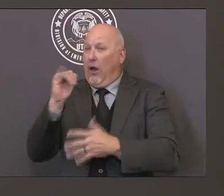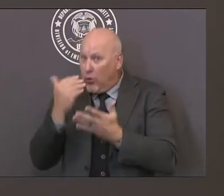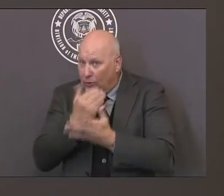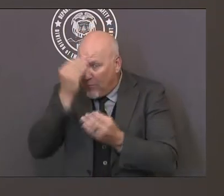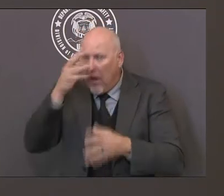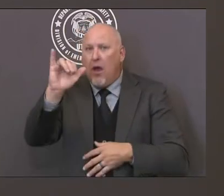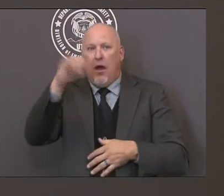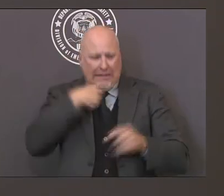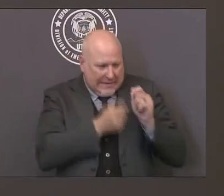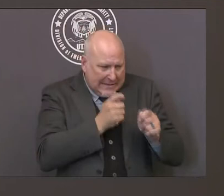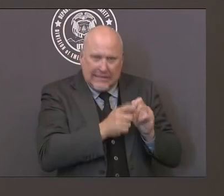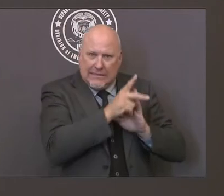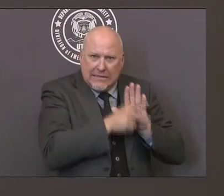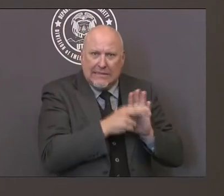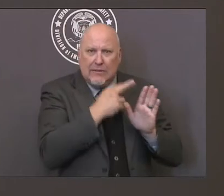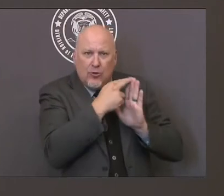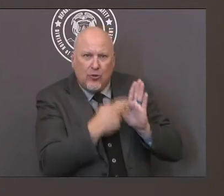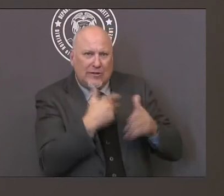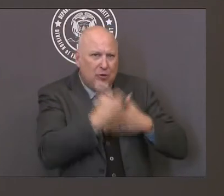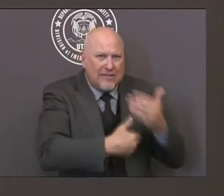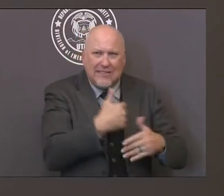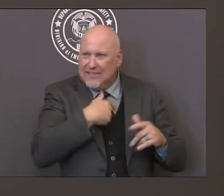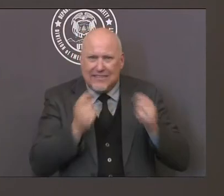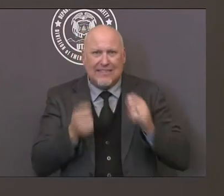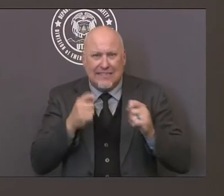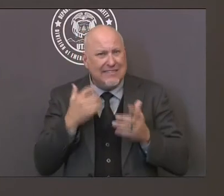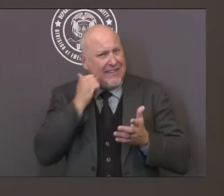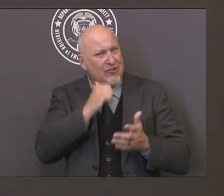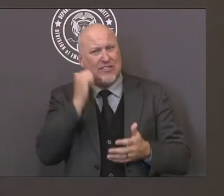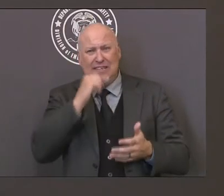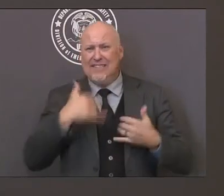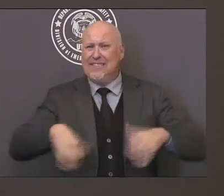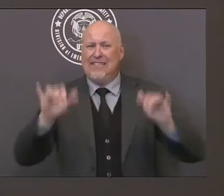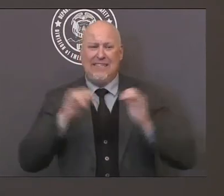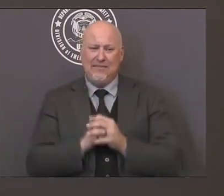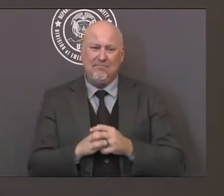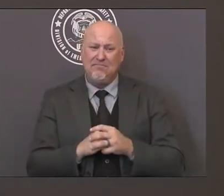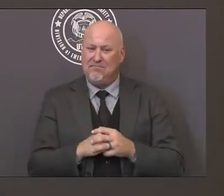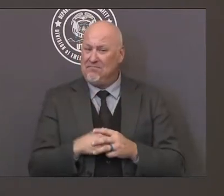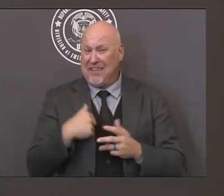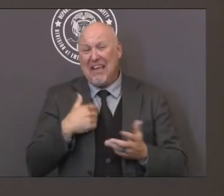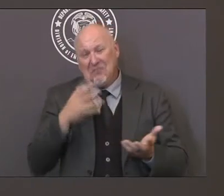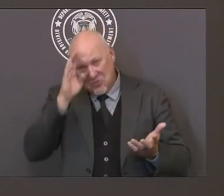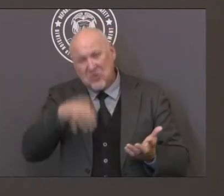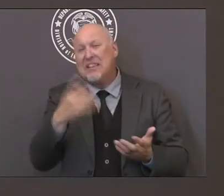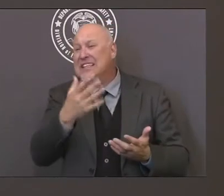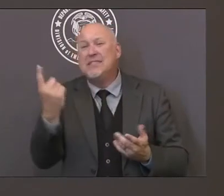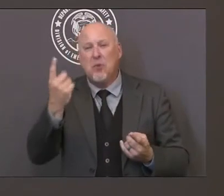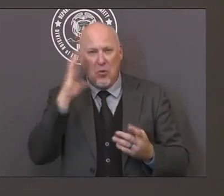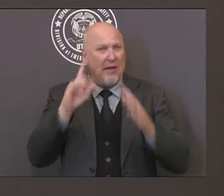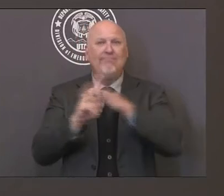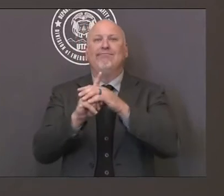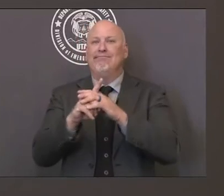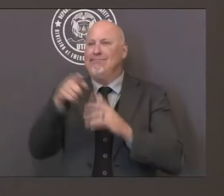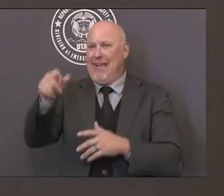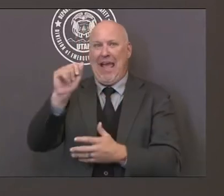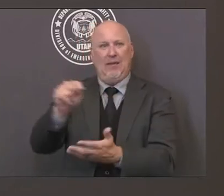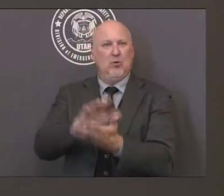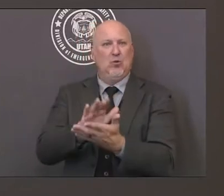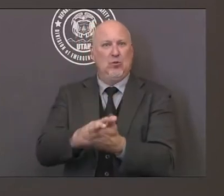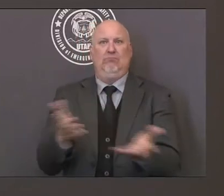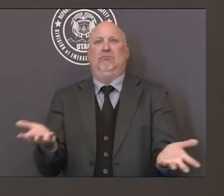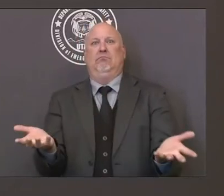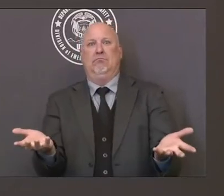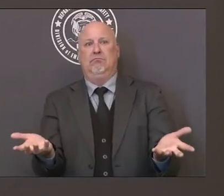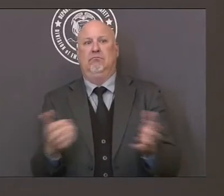as new conditions arise. I am pretty certain that we'll be able to add to this manual so it is digital and I want to reiterate that it's